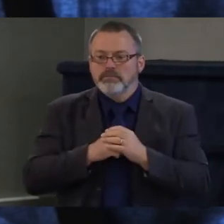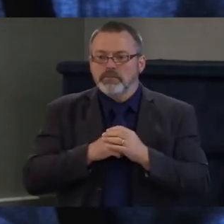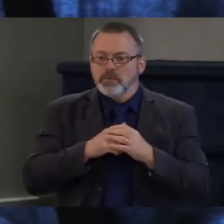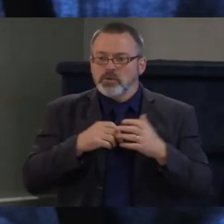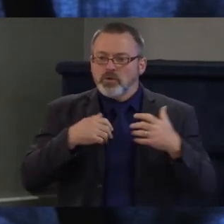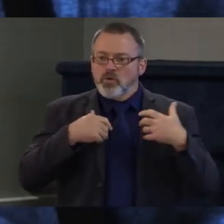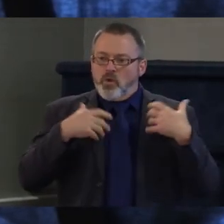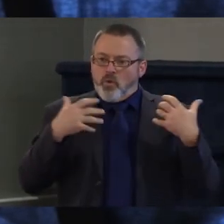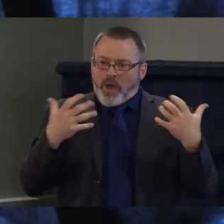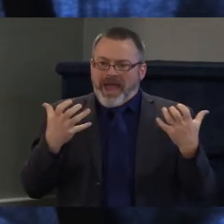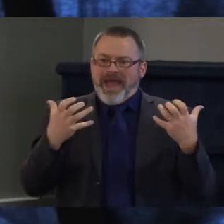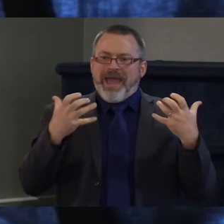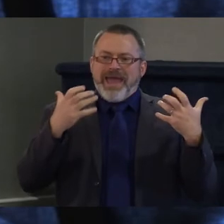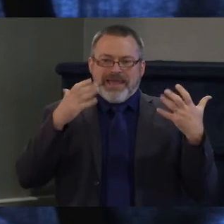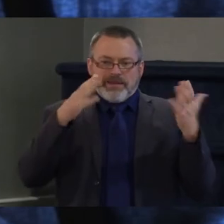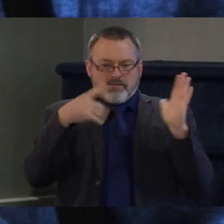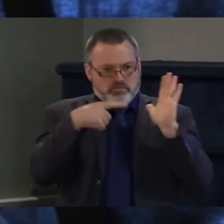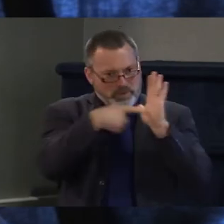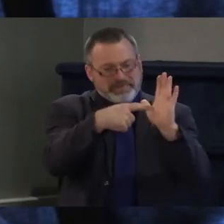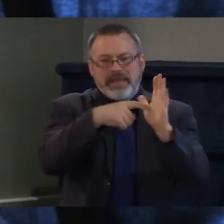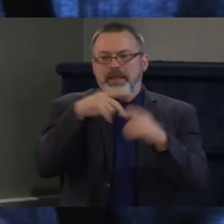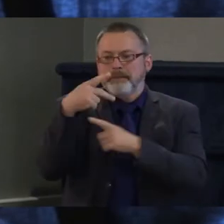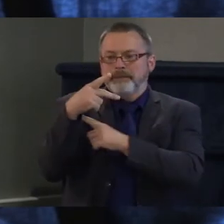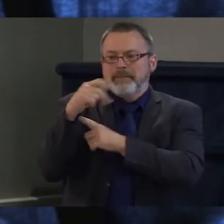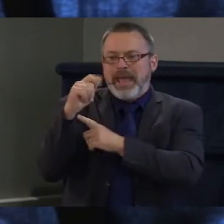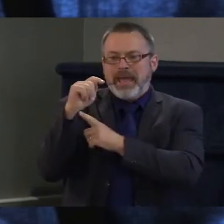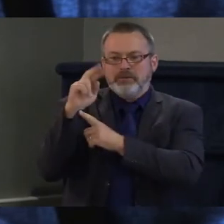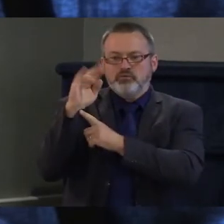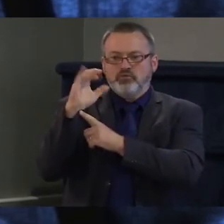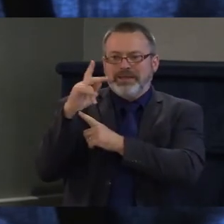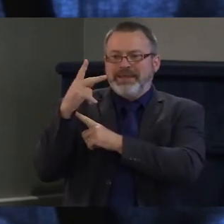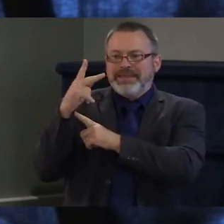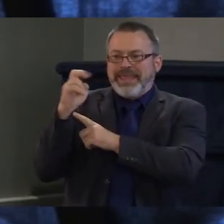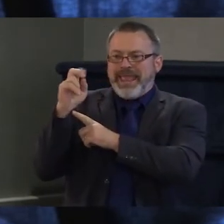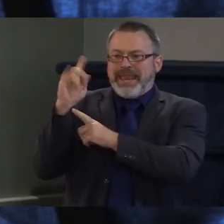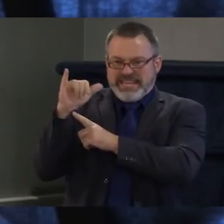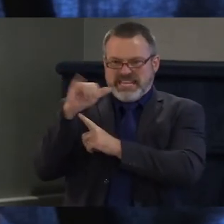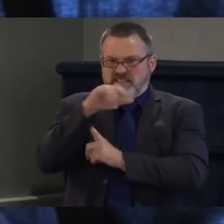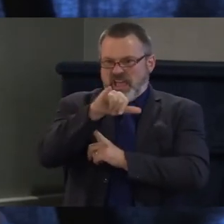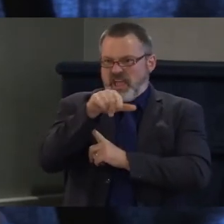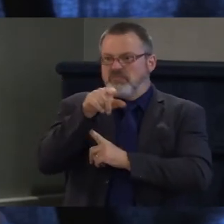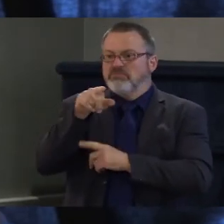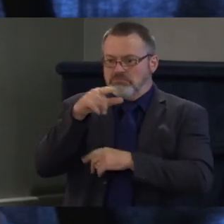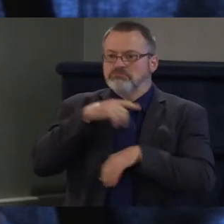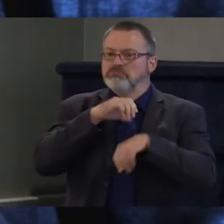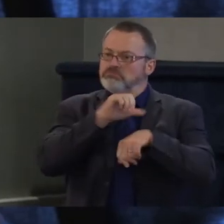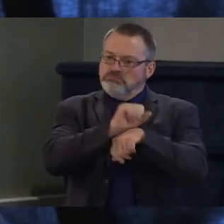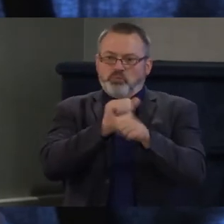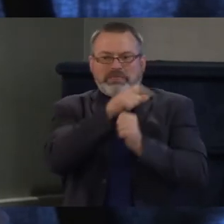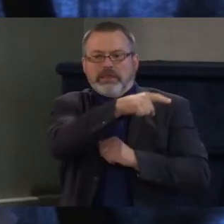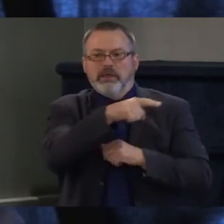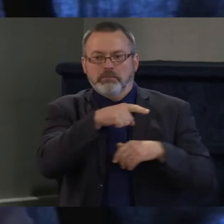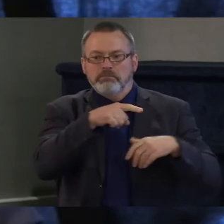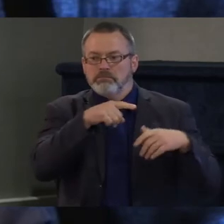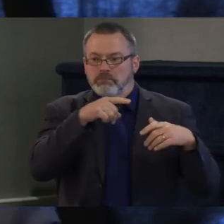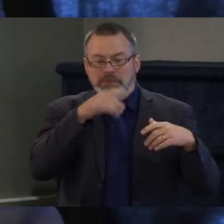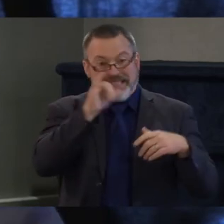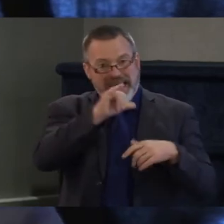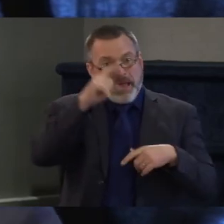kennedy who's been a champion on these issues and i also will be an outspoken champion for the need for mental health supports at all levels